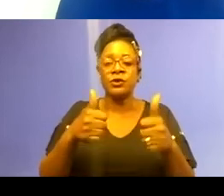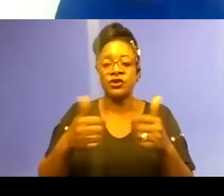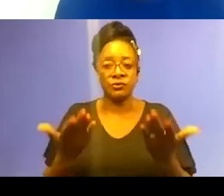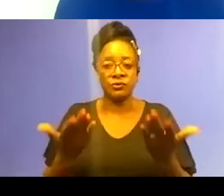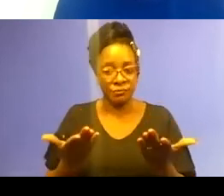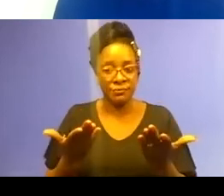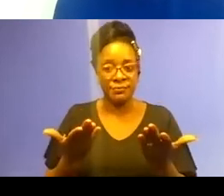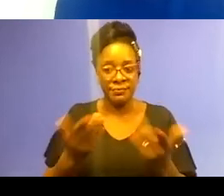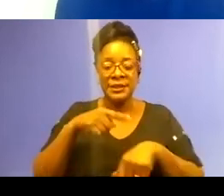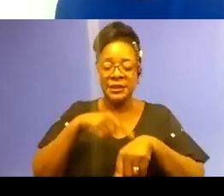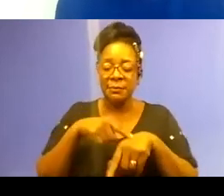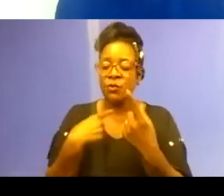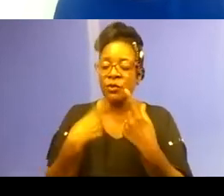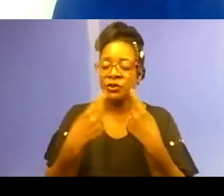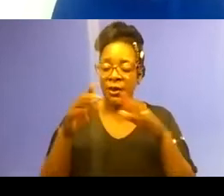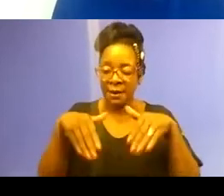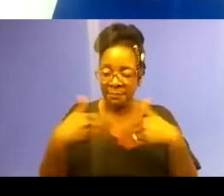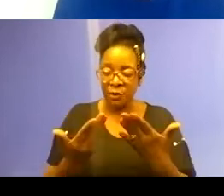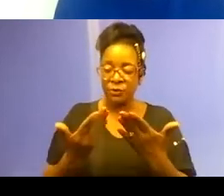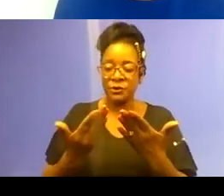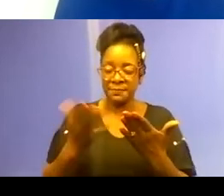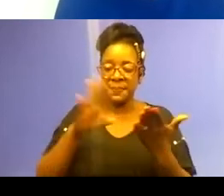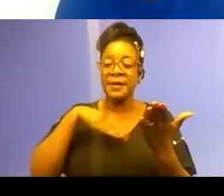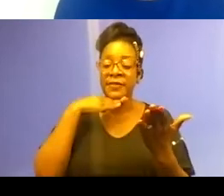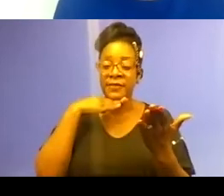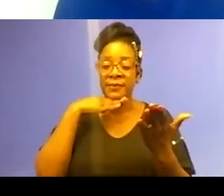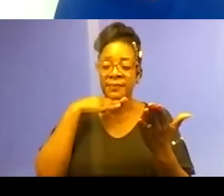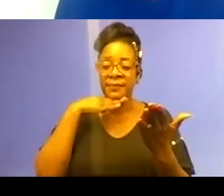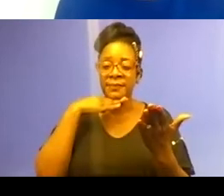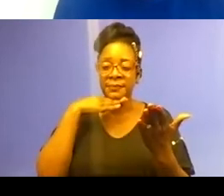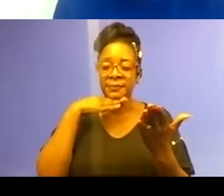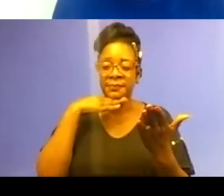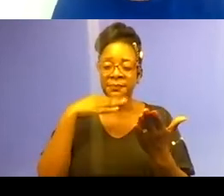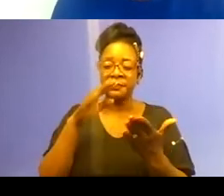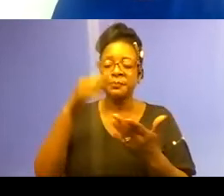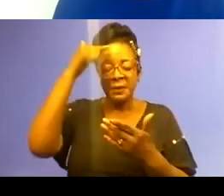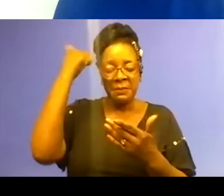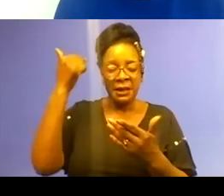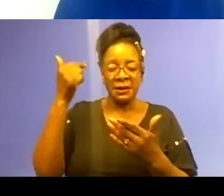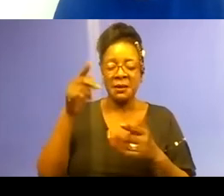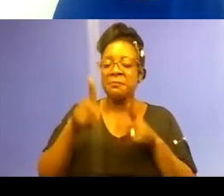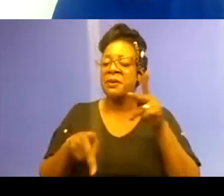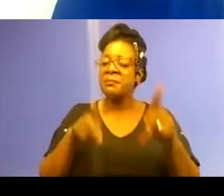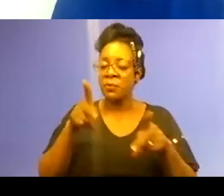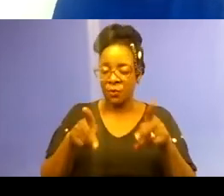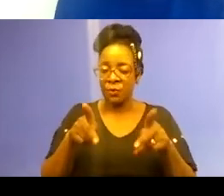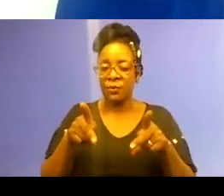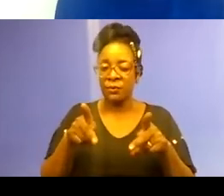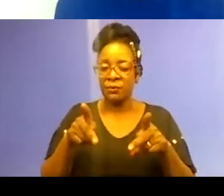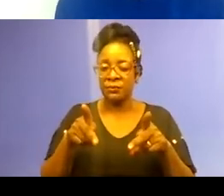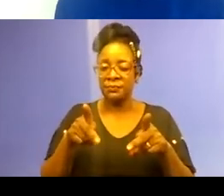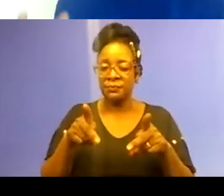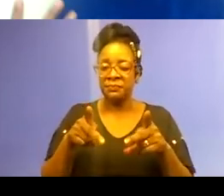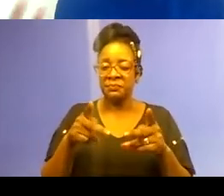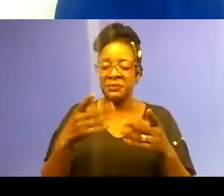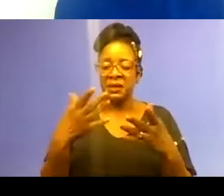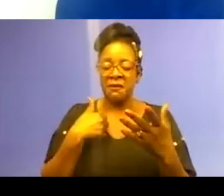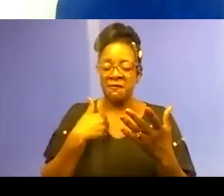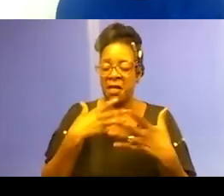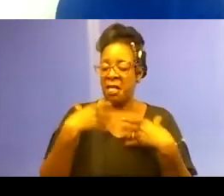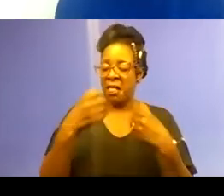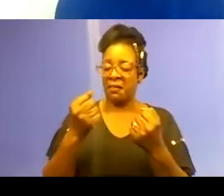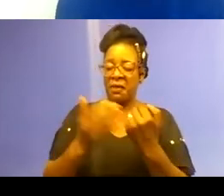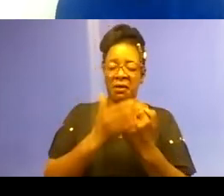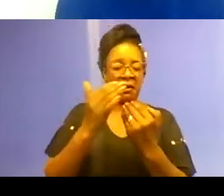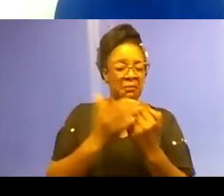mortality, we see that Black people are less likely to have health care overall. This is very